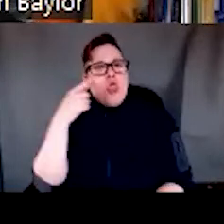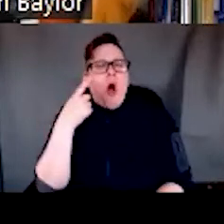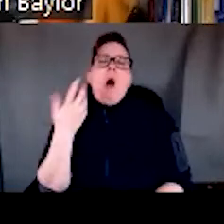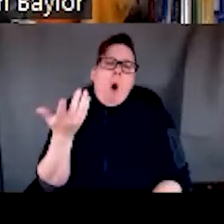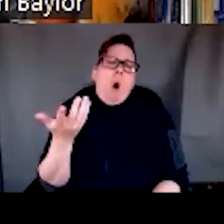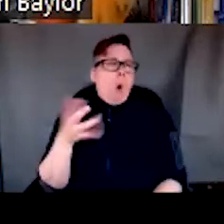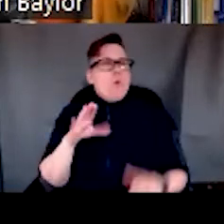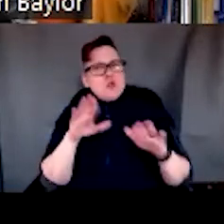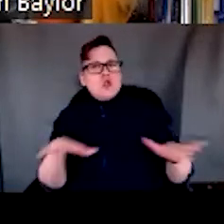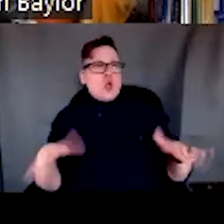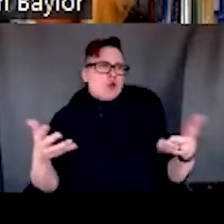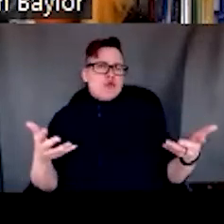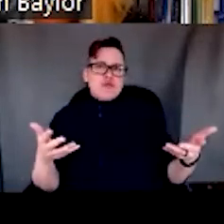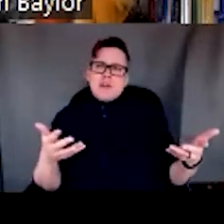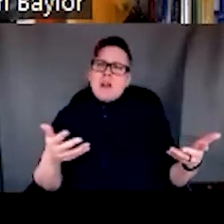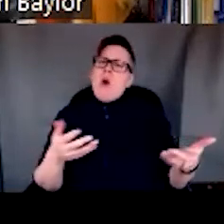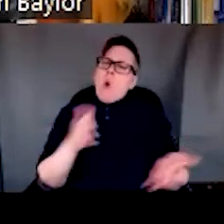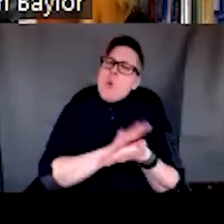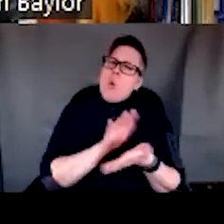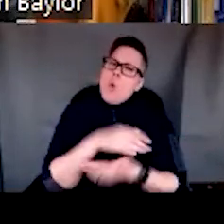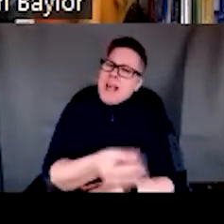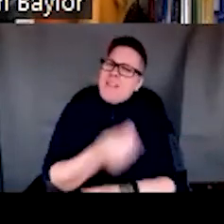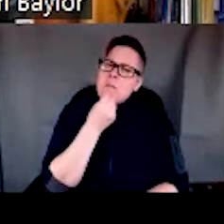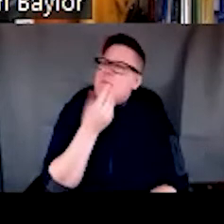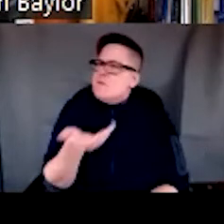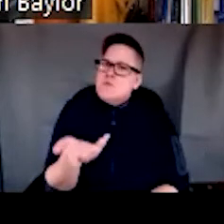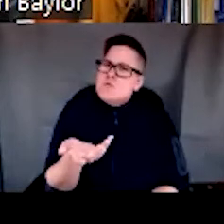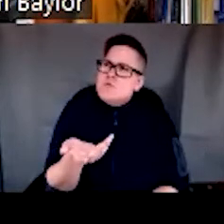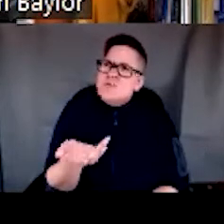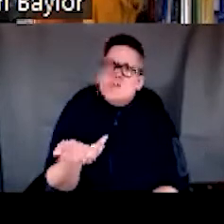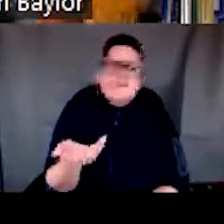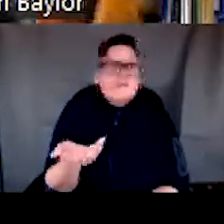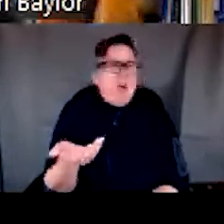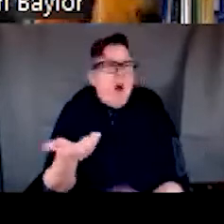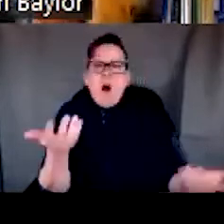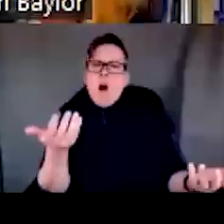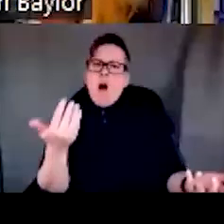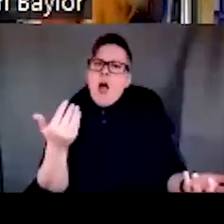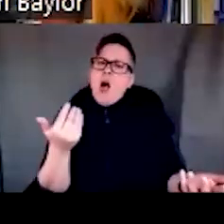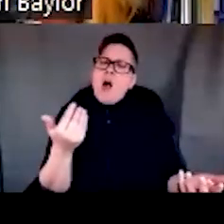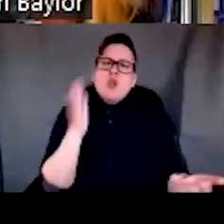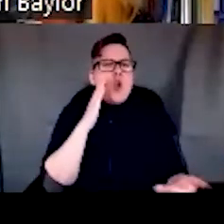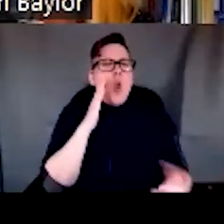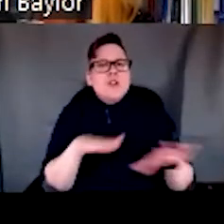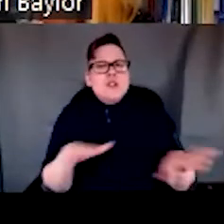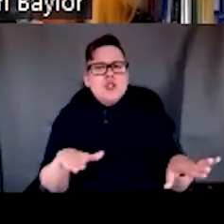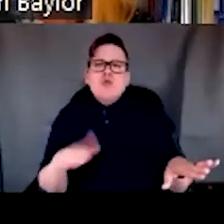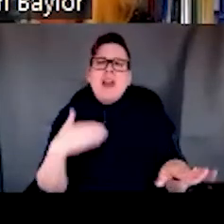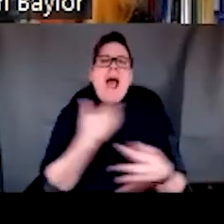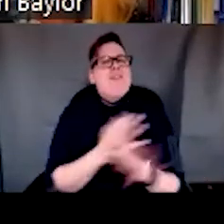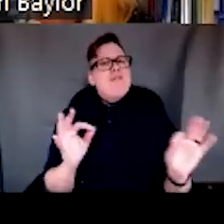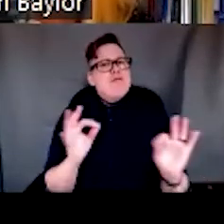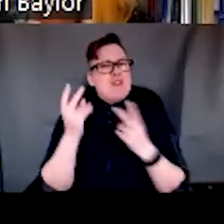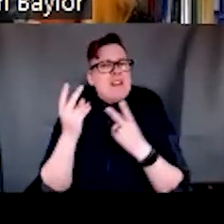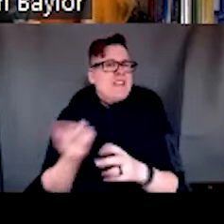were, you know, they were given meals at school, um, you know, there's free well visits for kids. They had no idea the hard